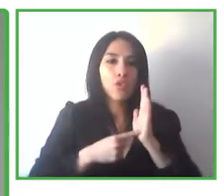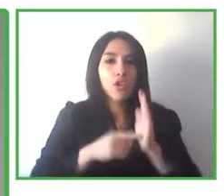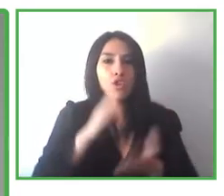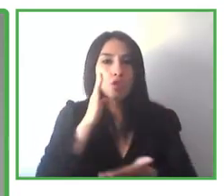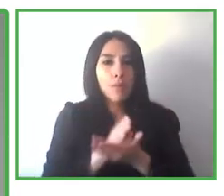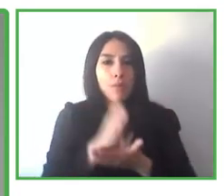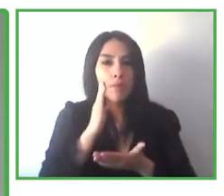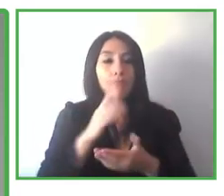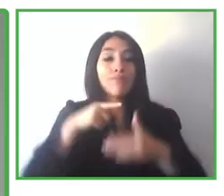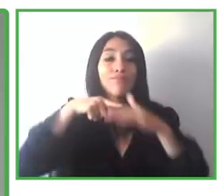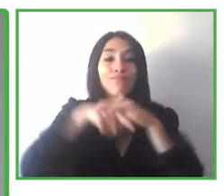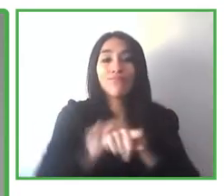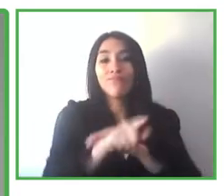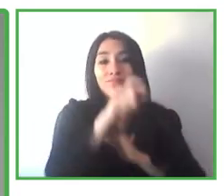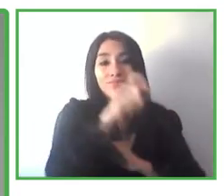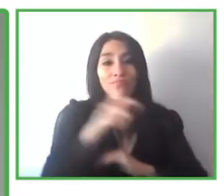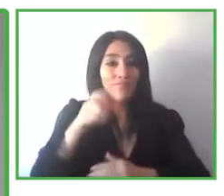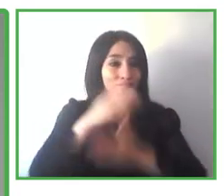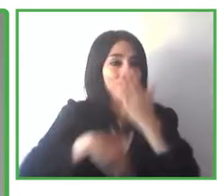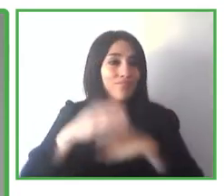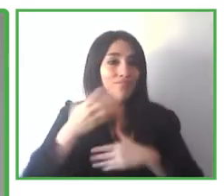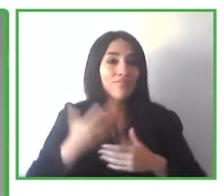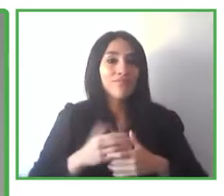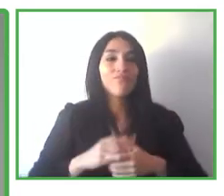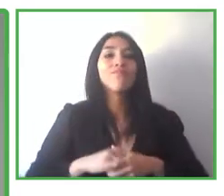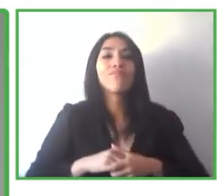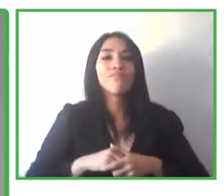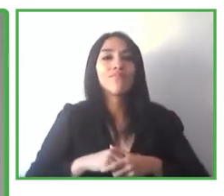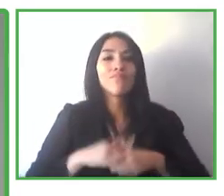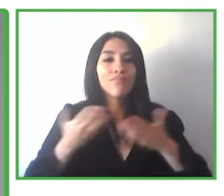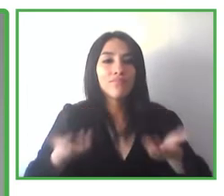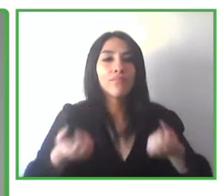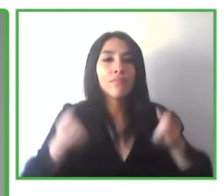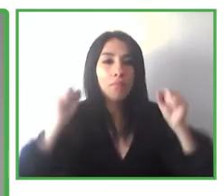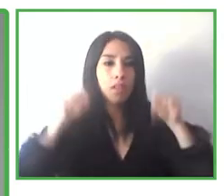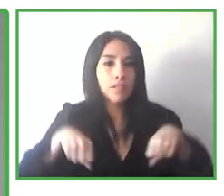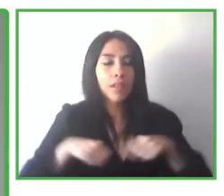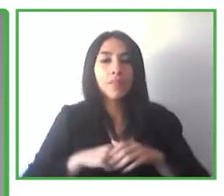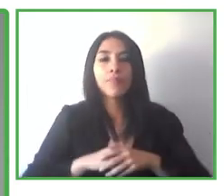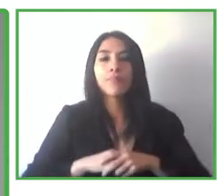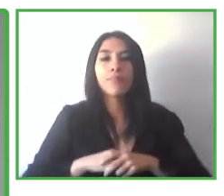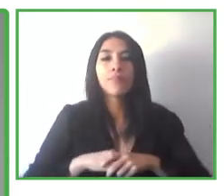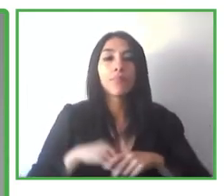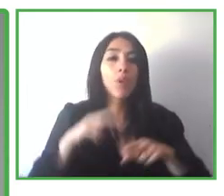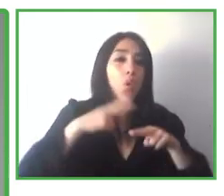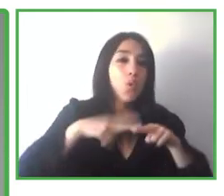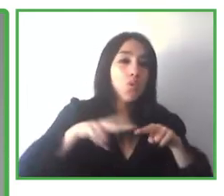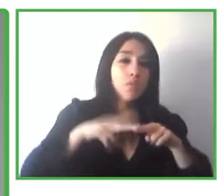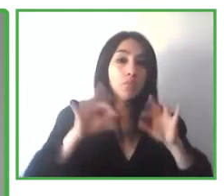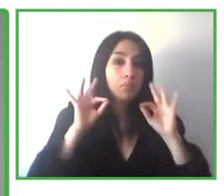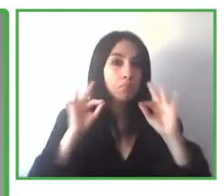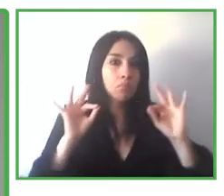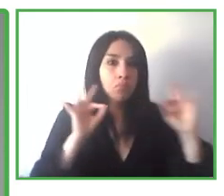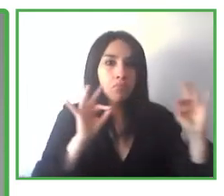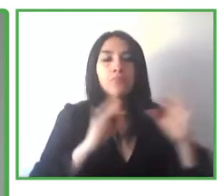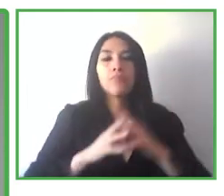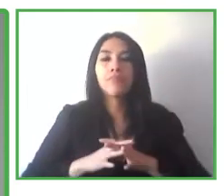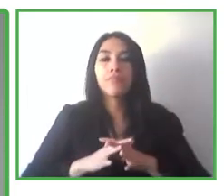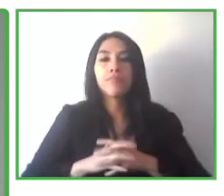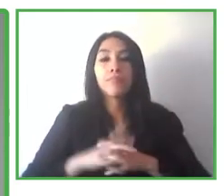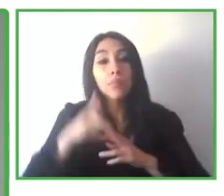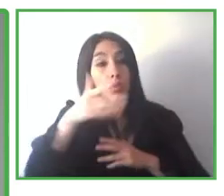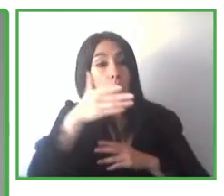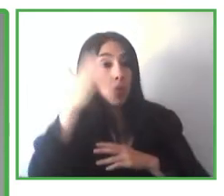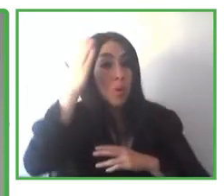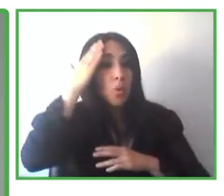so that children and everyone with functional disabilities or any disability is able to use the technologies. So we know that